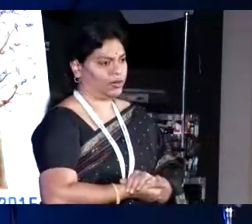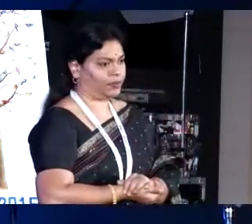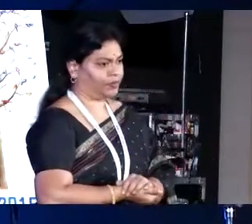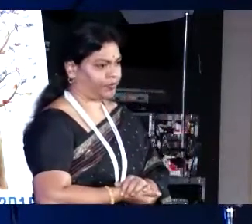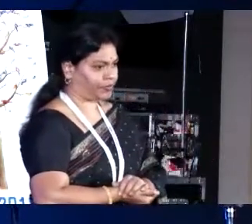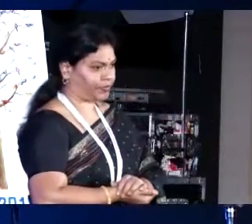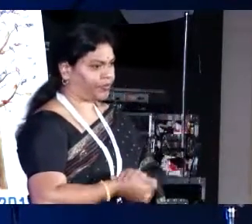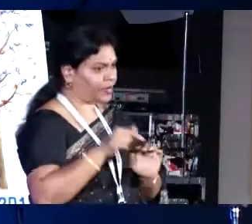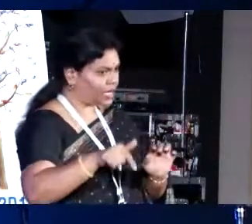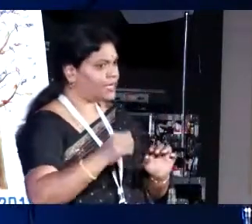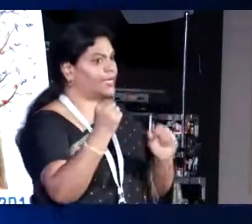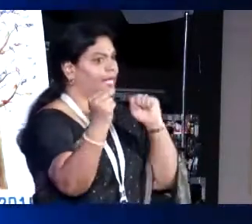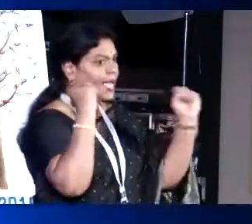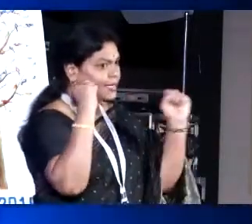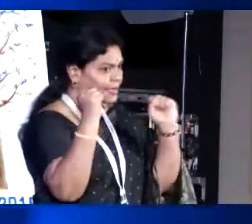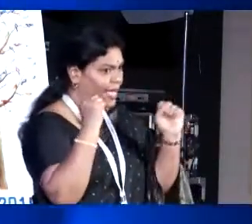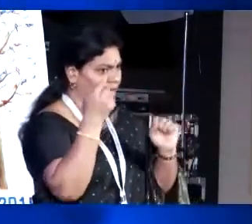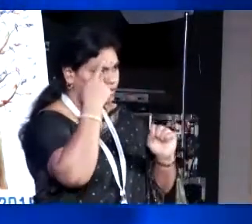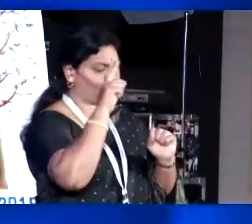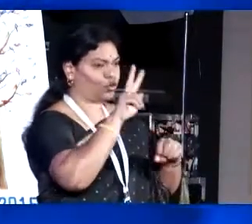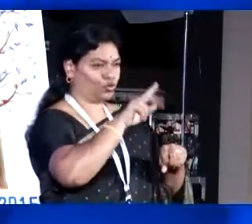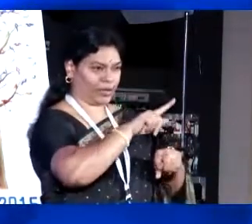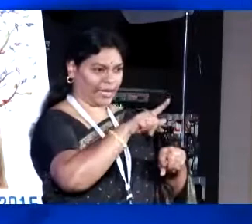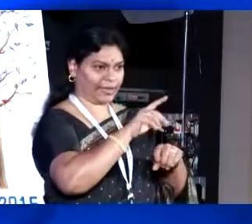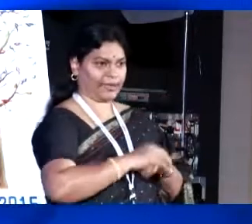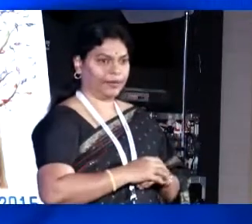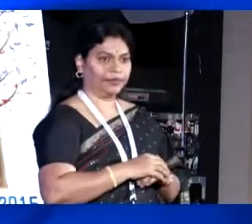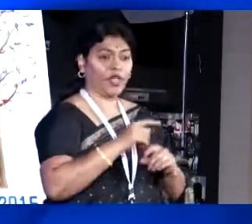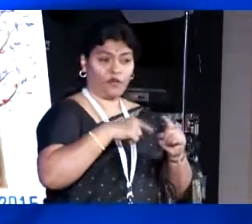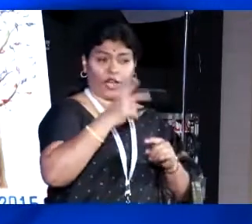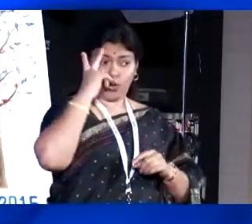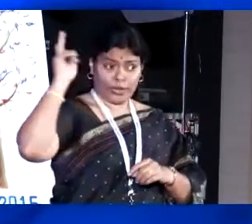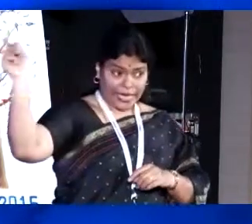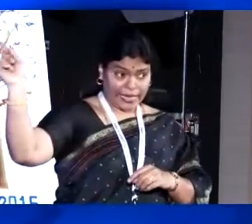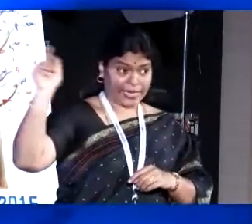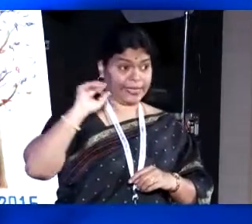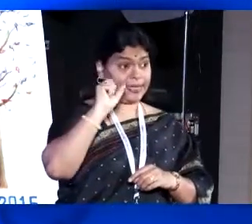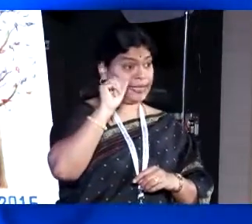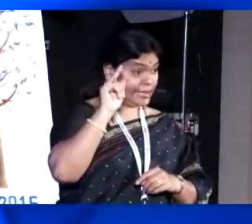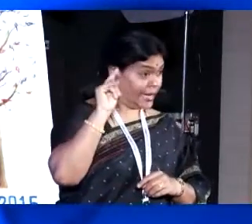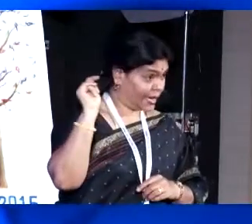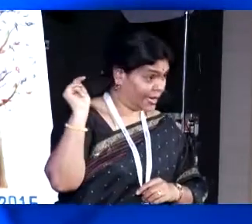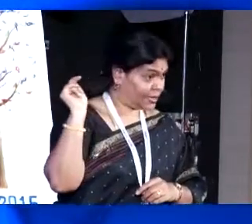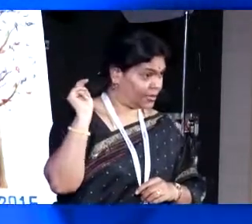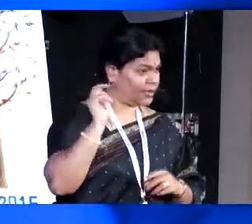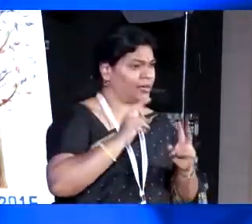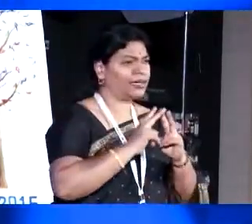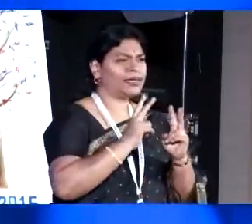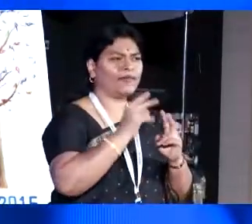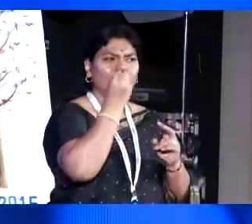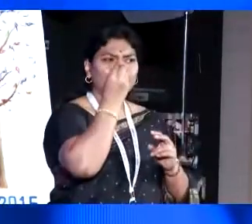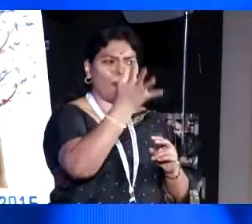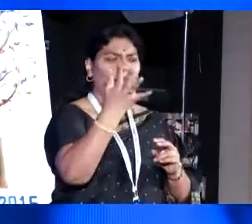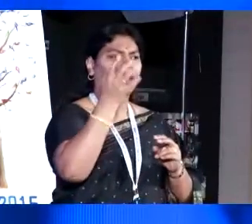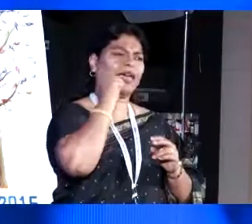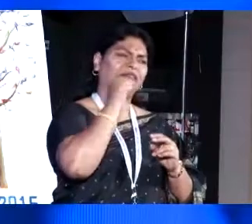This is an exercise with you for next two minutes or maybe a minute. When you see this kid, it is a very common picture in